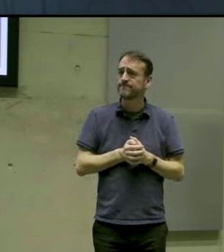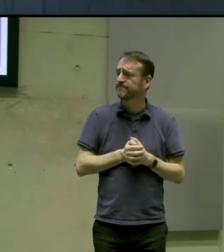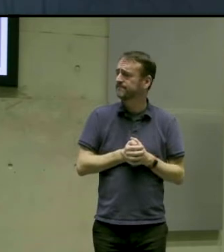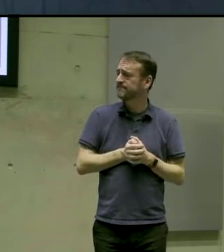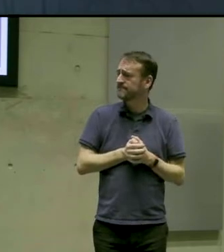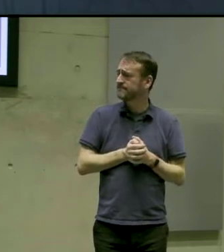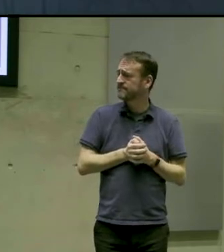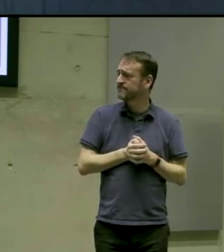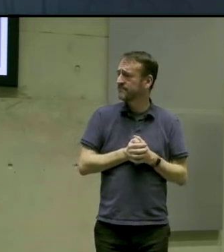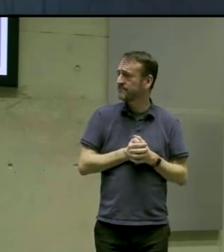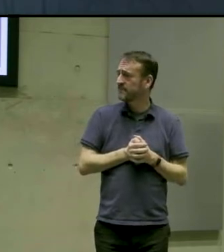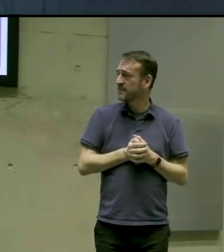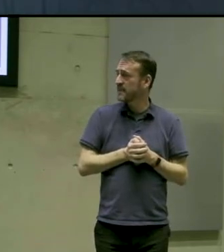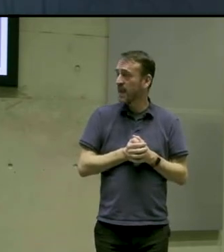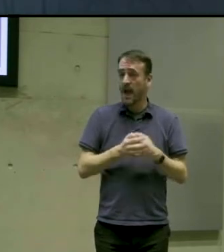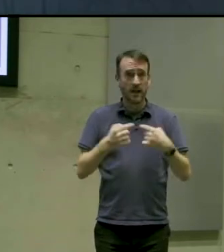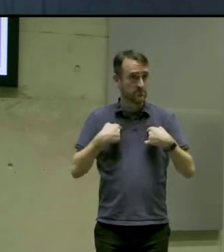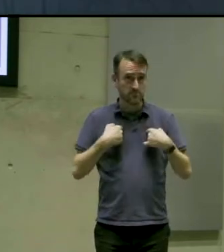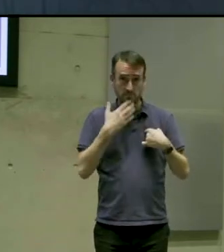do feel free to come around.